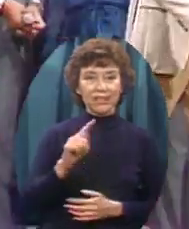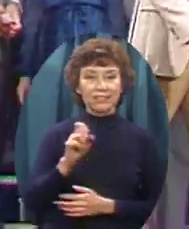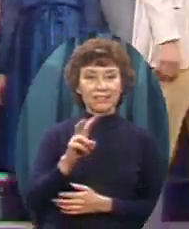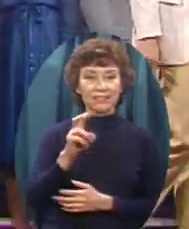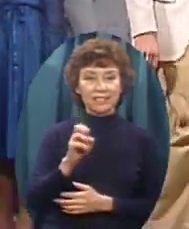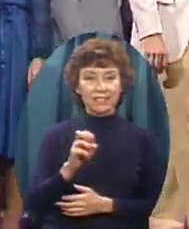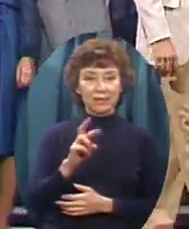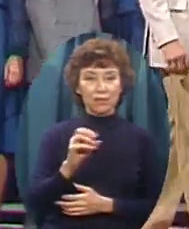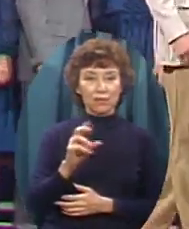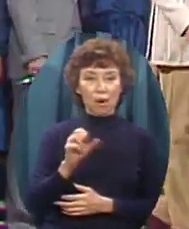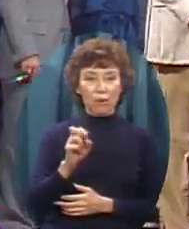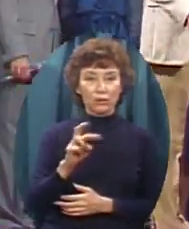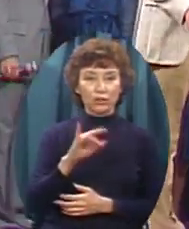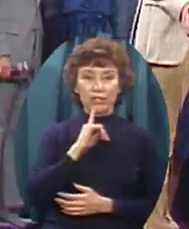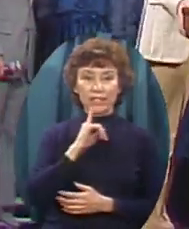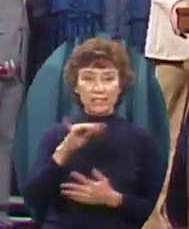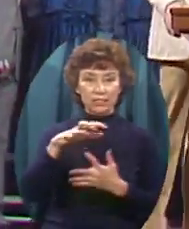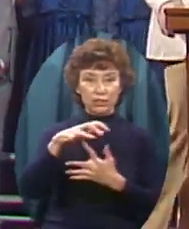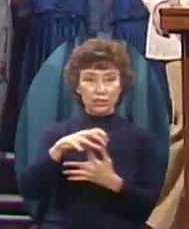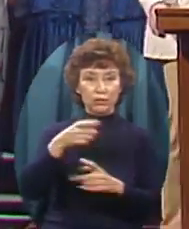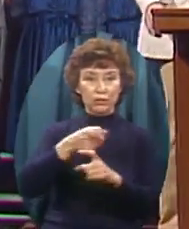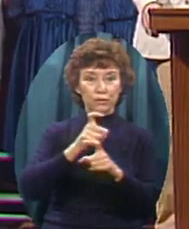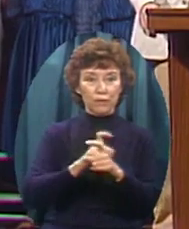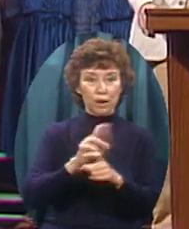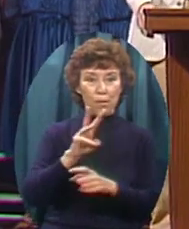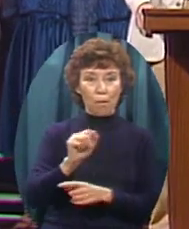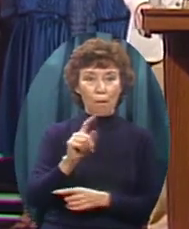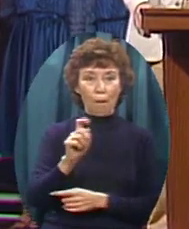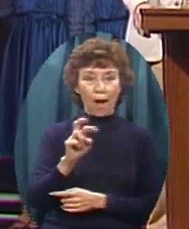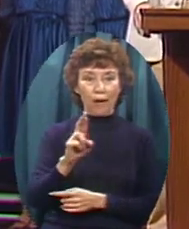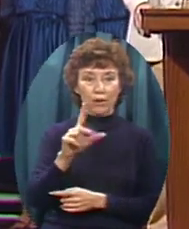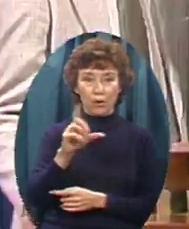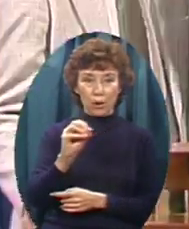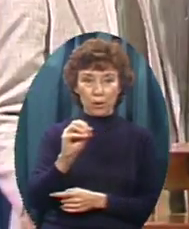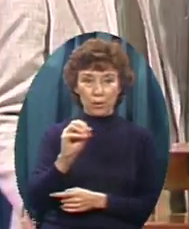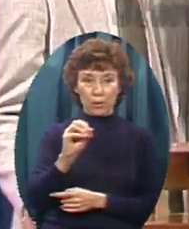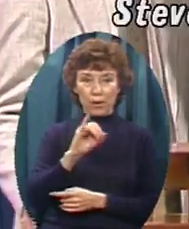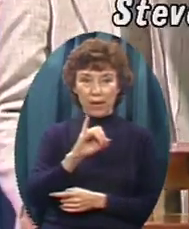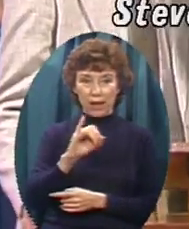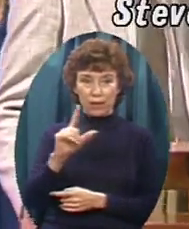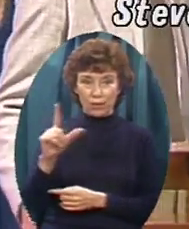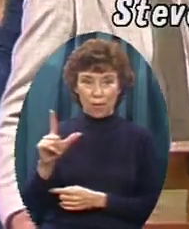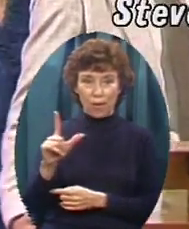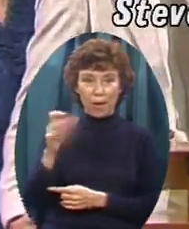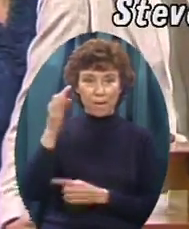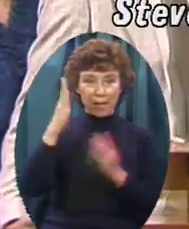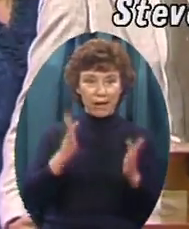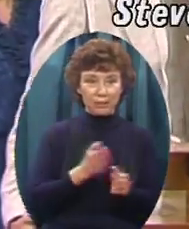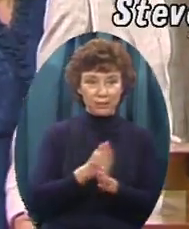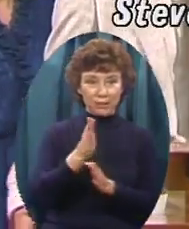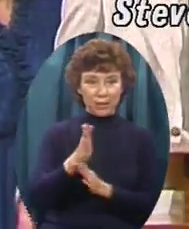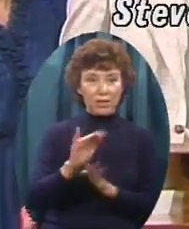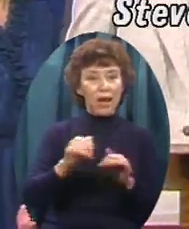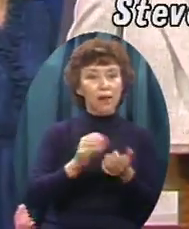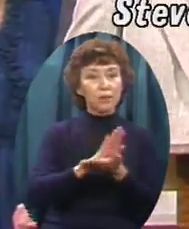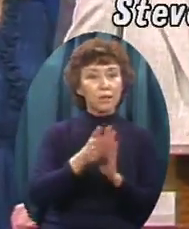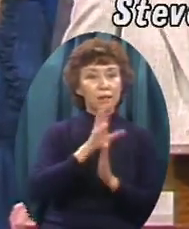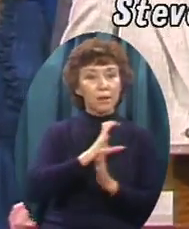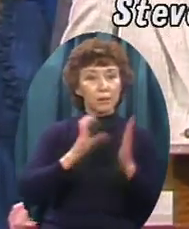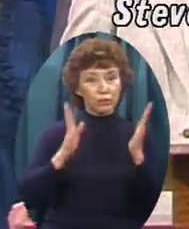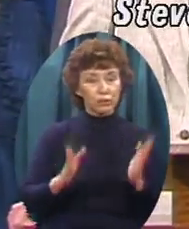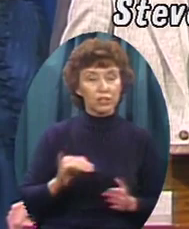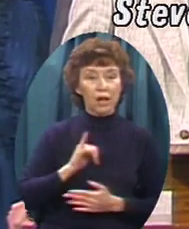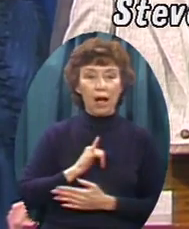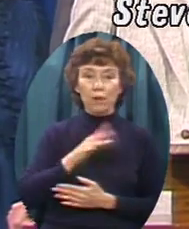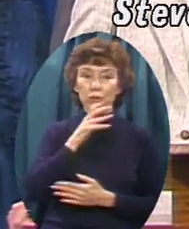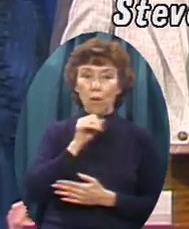Steve Rozier is a junior from Waterloo, Illinois And I believe a pastoral major Yes, sir How did you become a Christian, Steve? I became a Christian at the age of